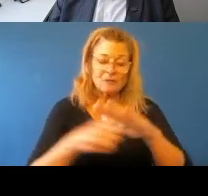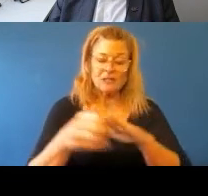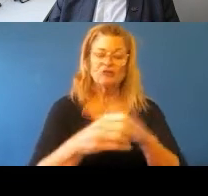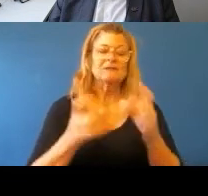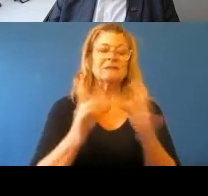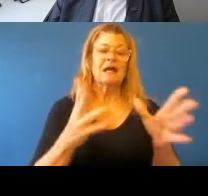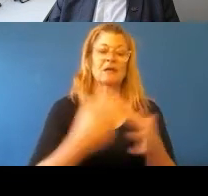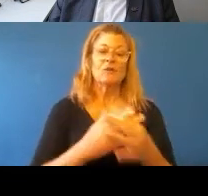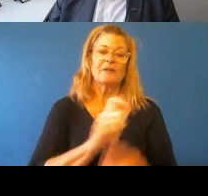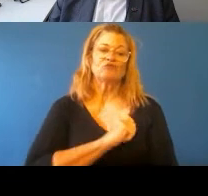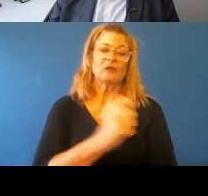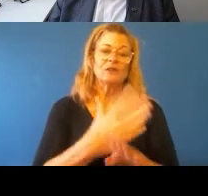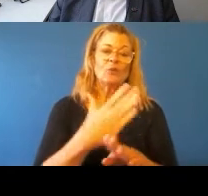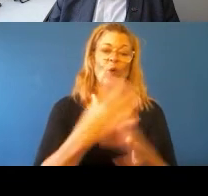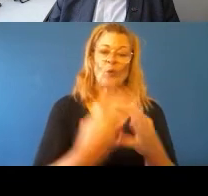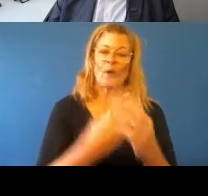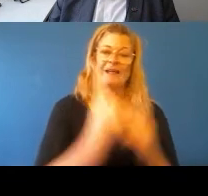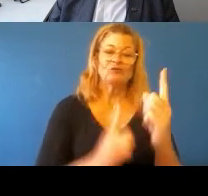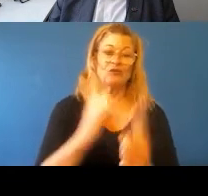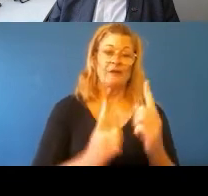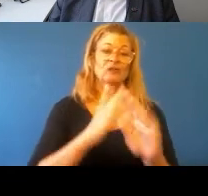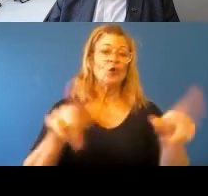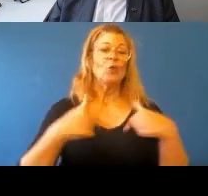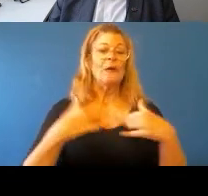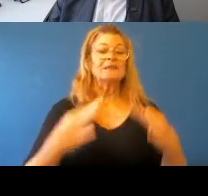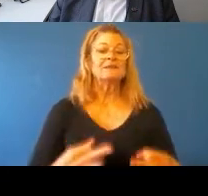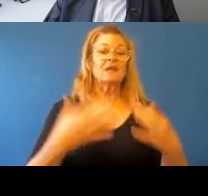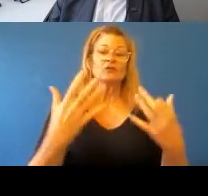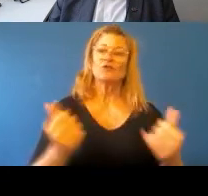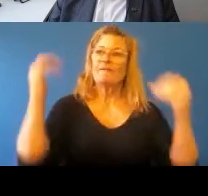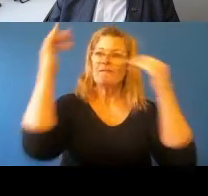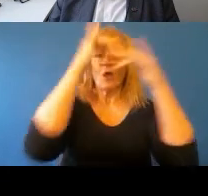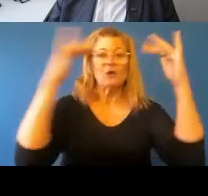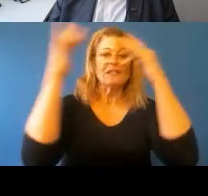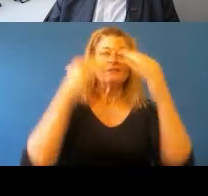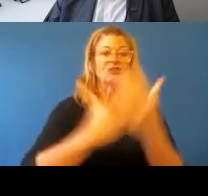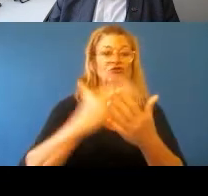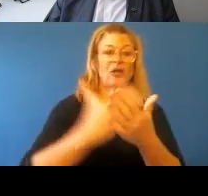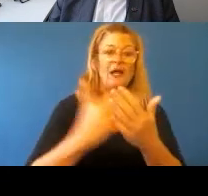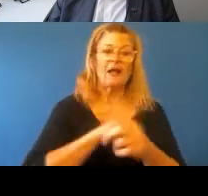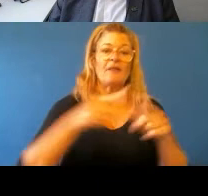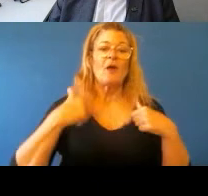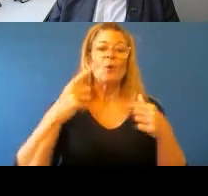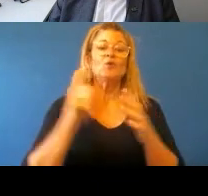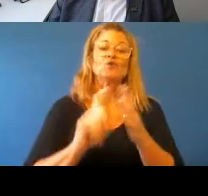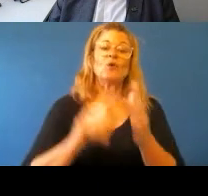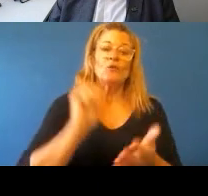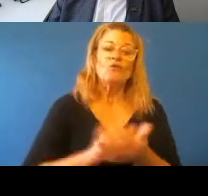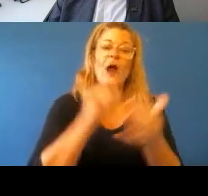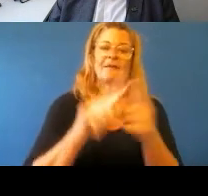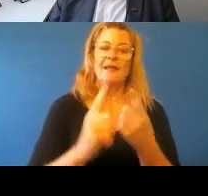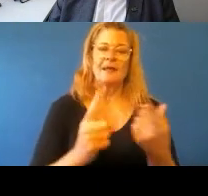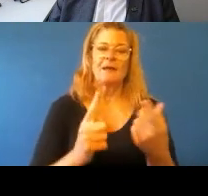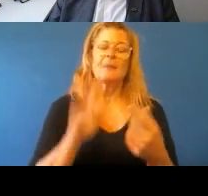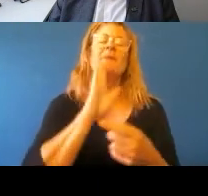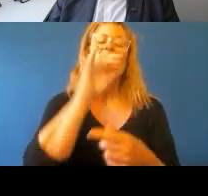the way. So we decided to have a philosophy that we'd do the right thing before we could do everything right. Because in bureaucracies, you know, if you